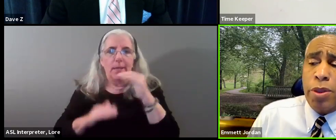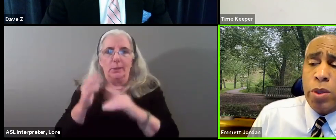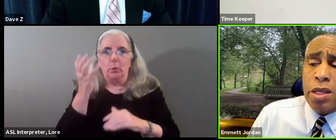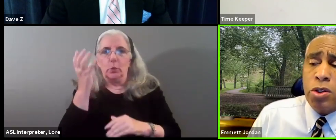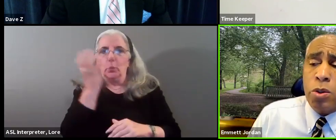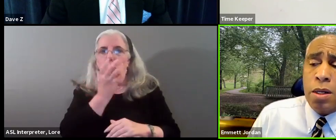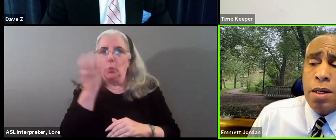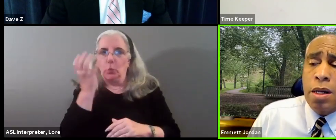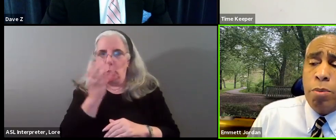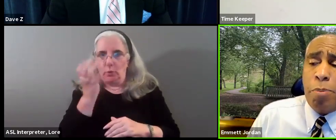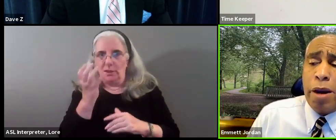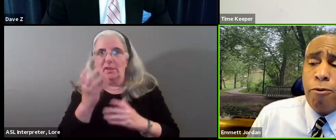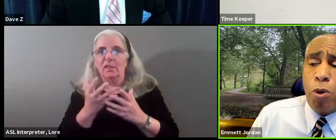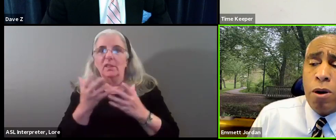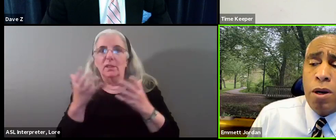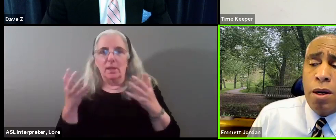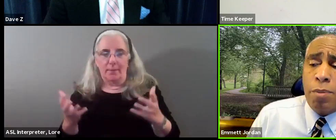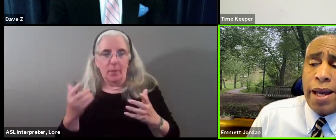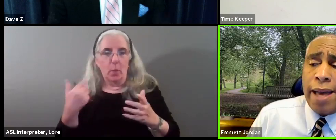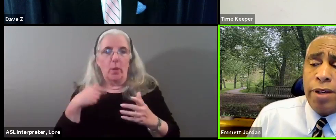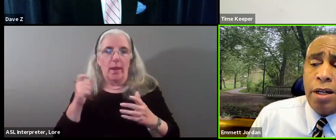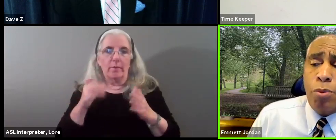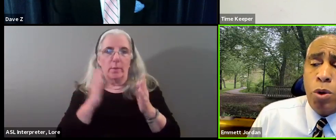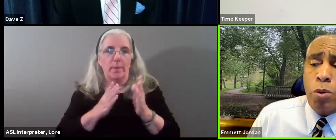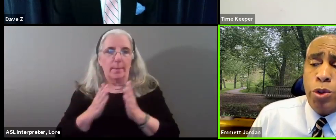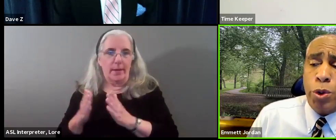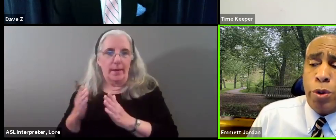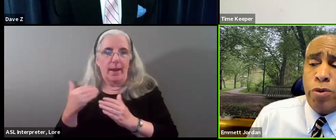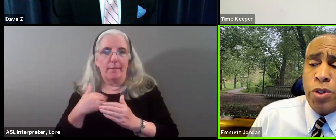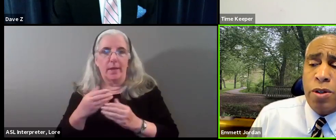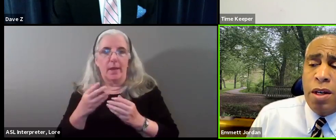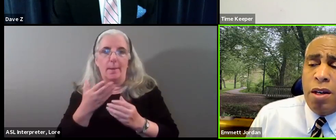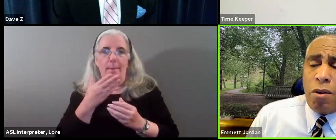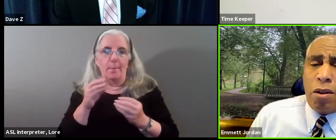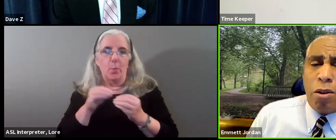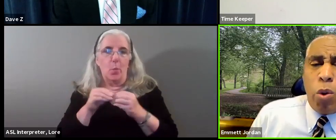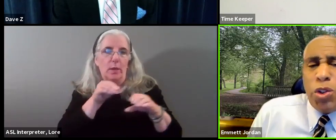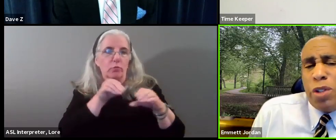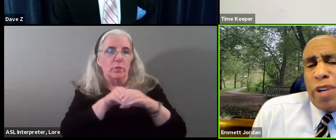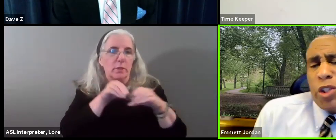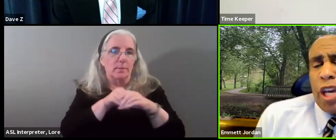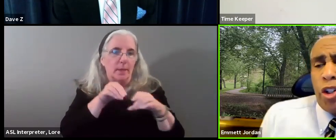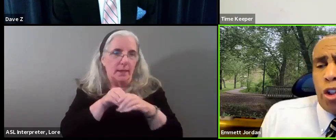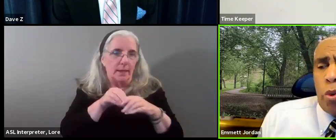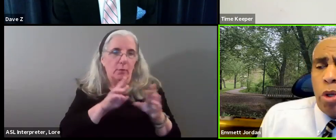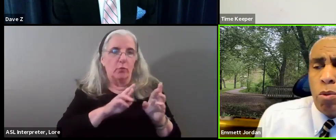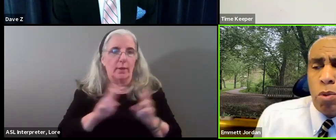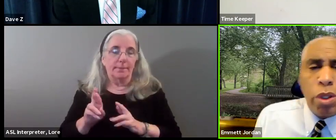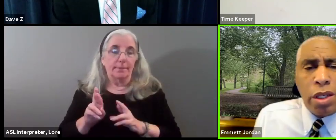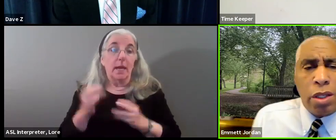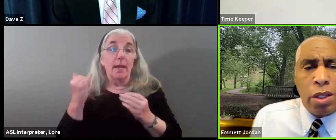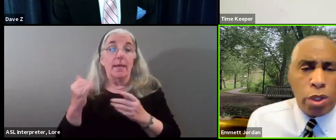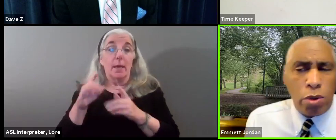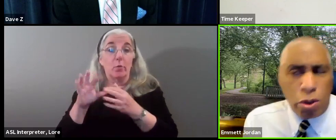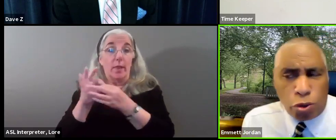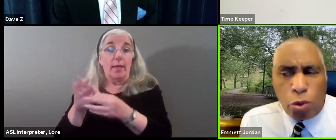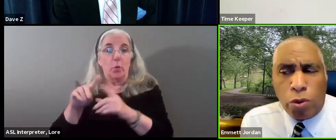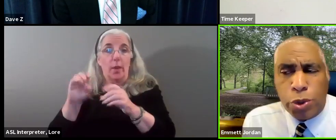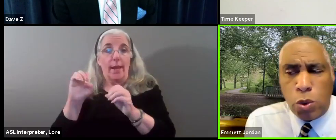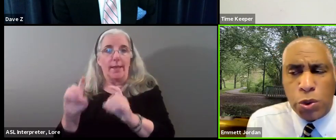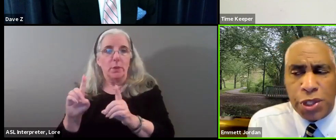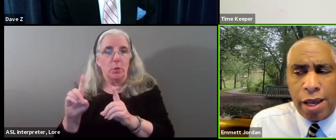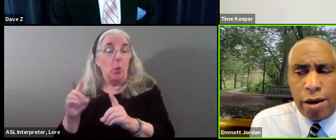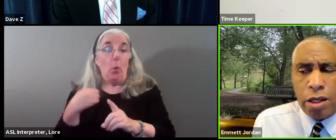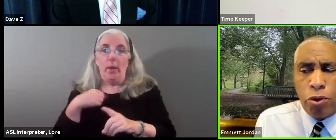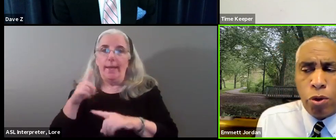So it's something that we need to prepare for by having more reserves. The question of education, you we don't really, we don't control